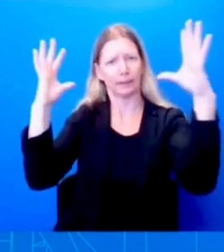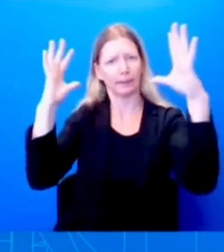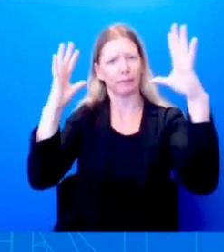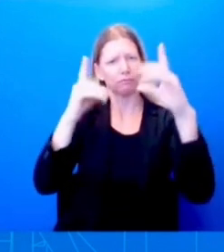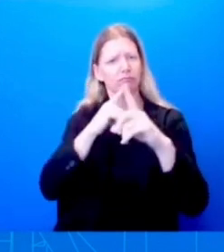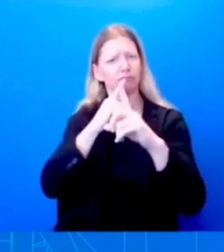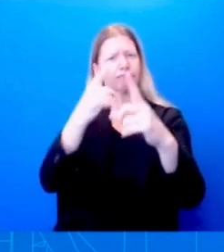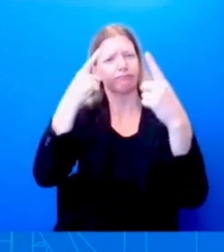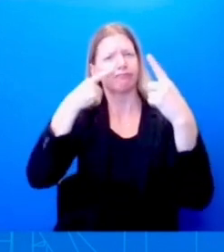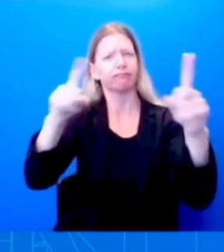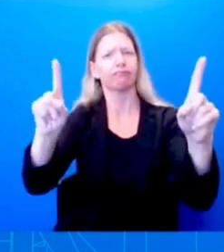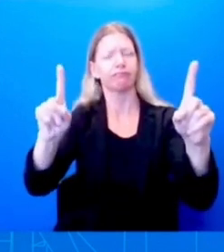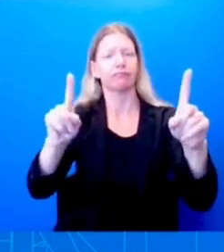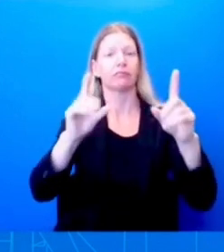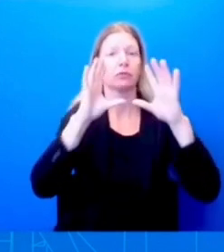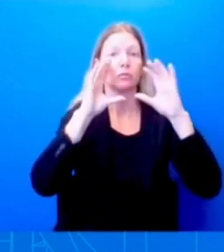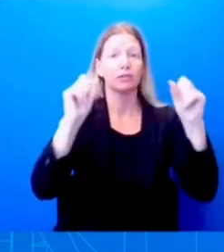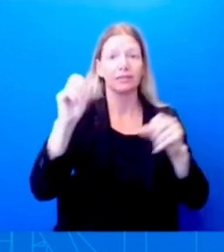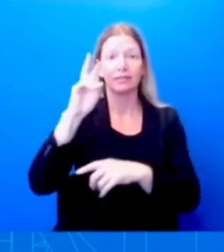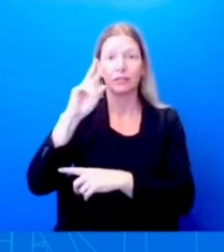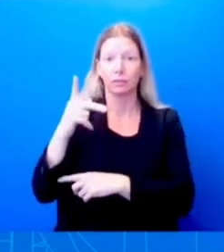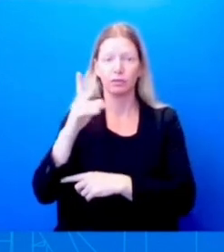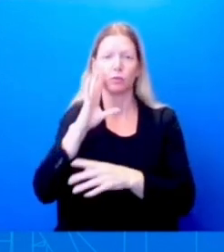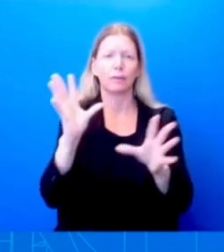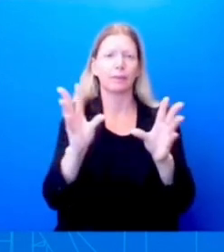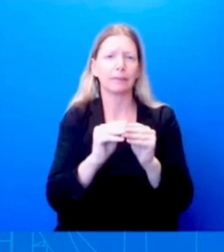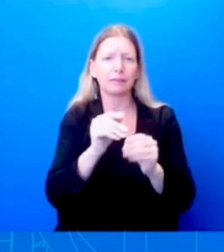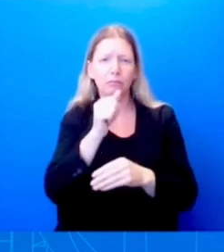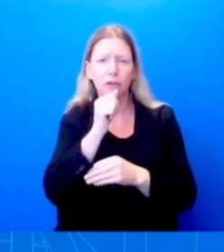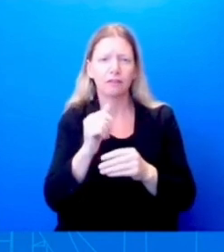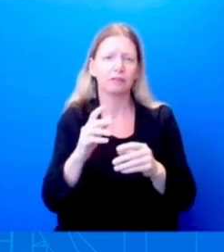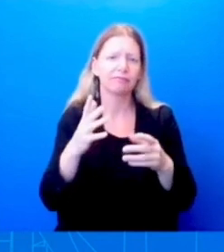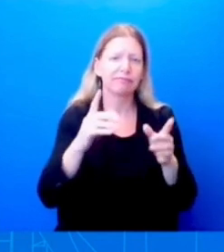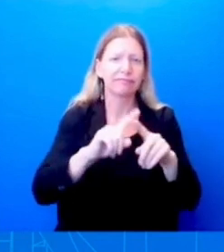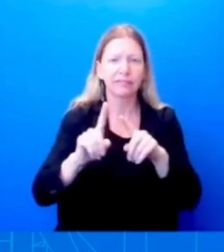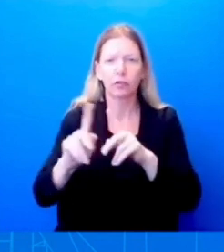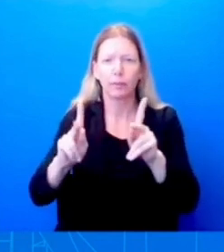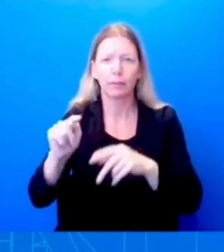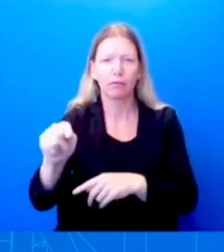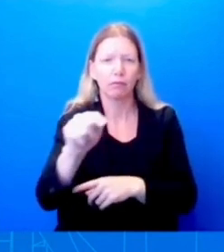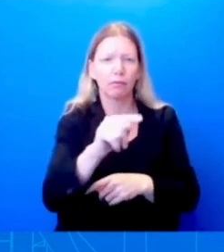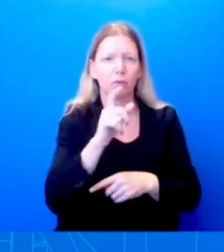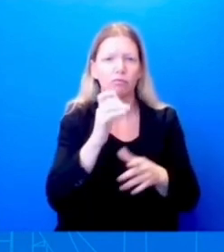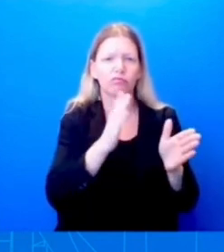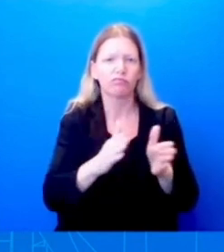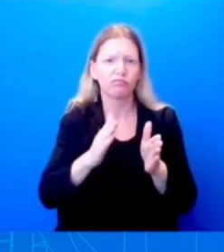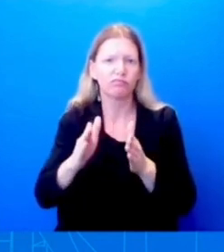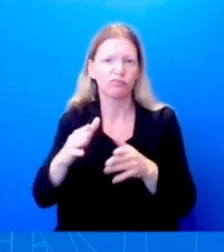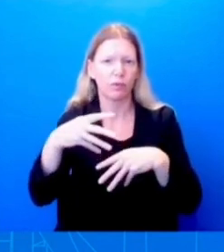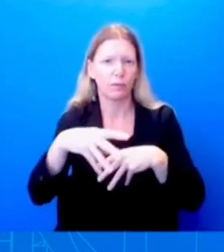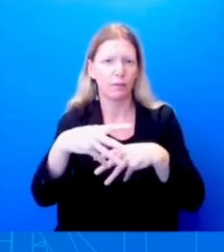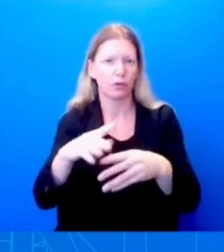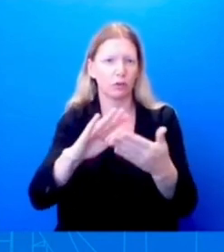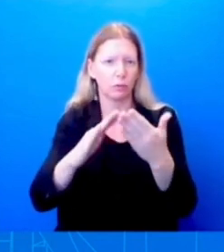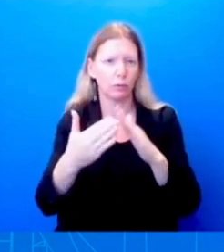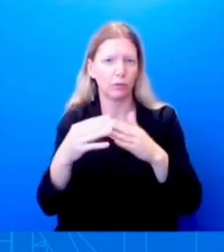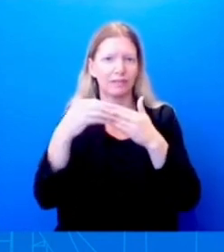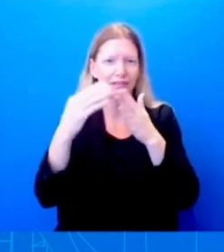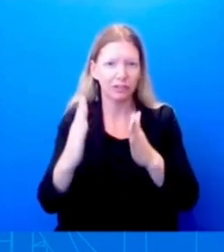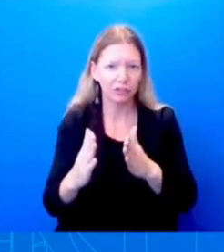community leaders, and members of the King family shortly, in just about a half hour. This meeting will take place exactly 60 days